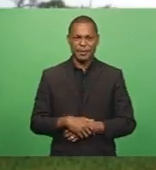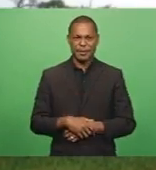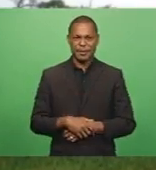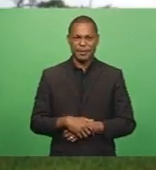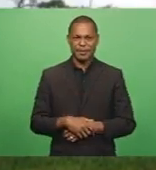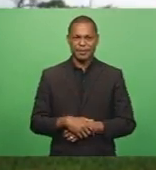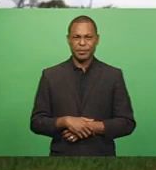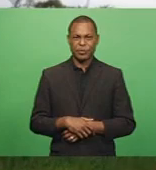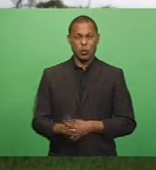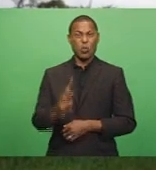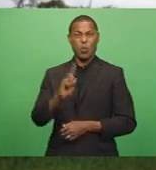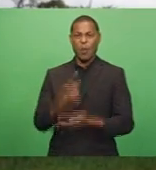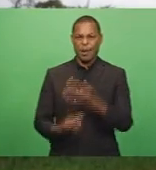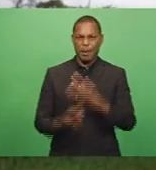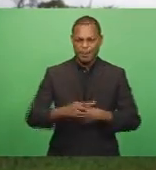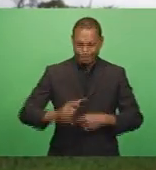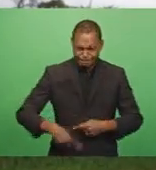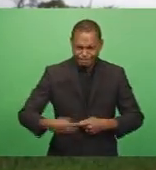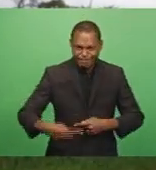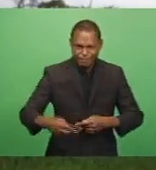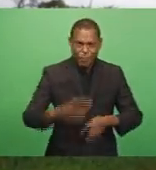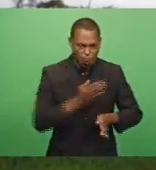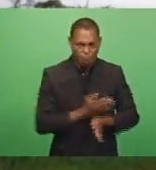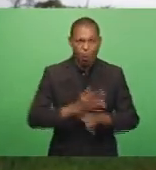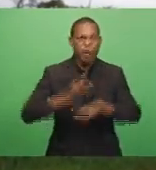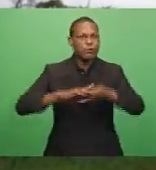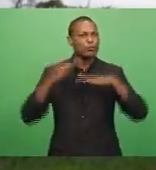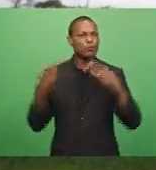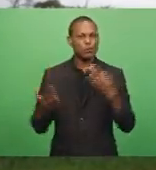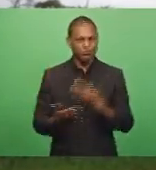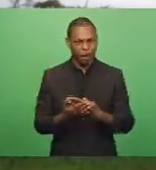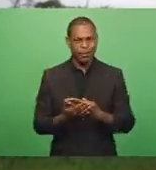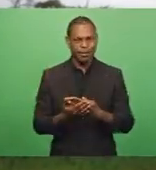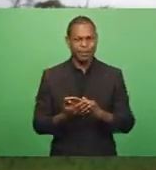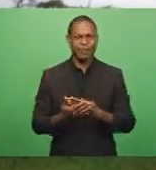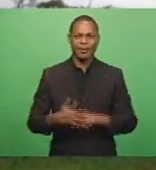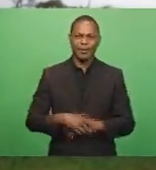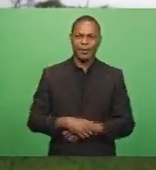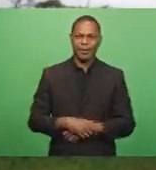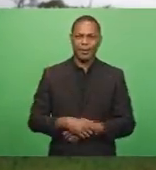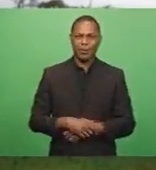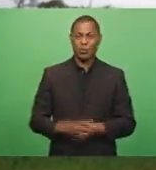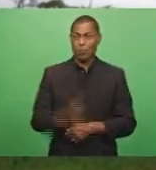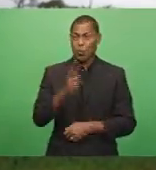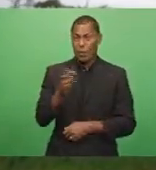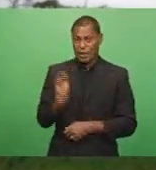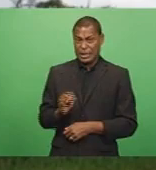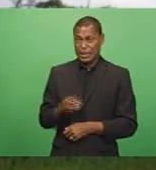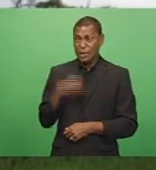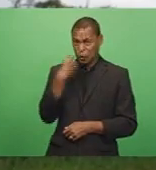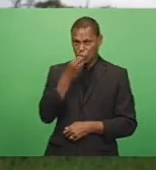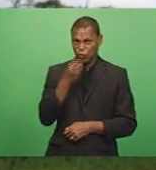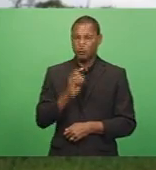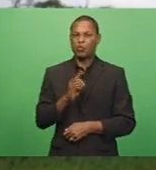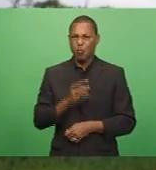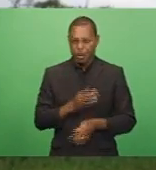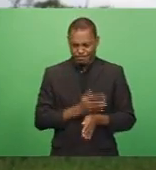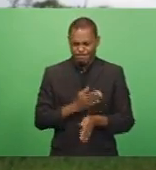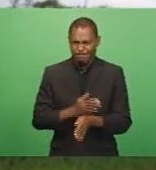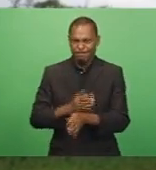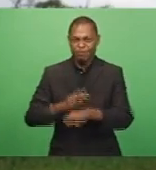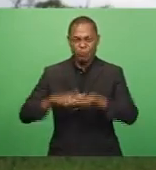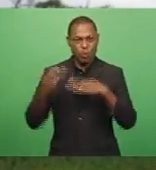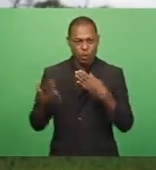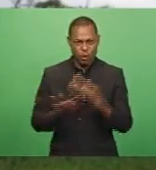What keeps us going at this point is we work together as one unit or big family. Where someone needs food, we get together to help out. And we also